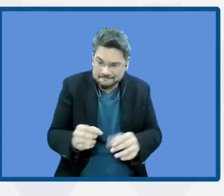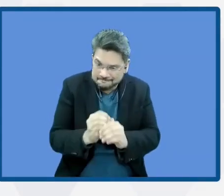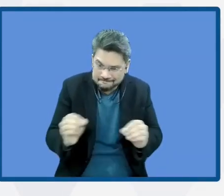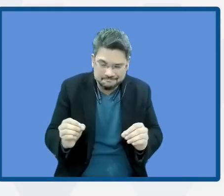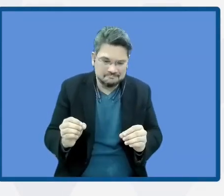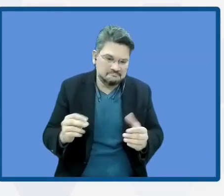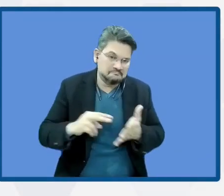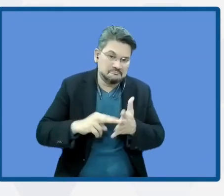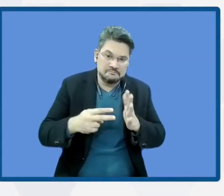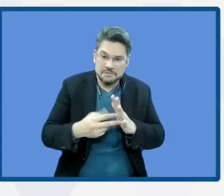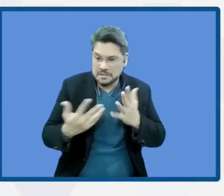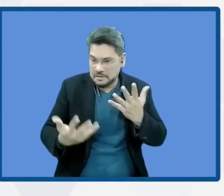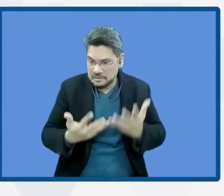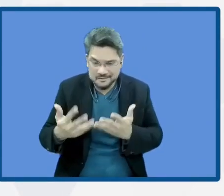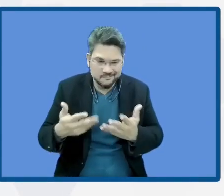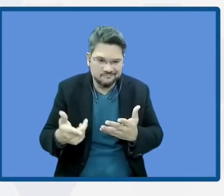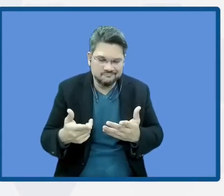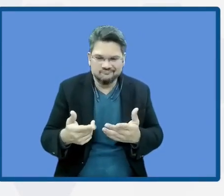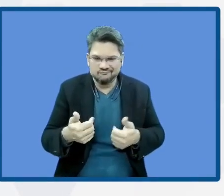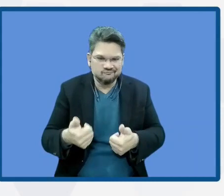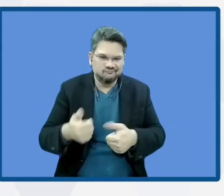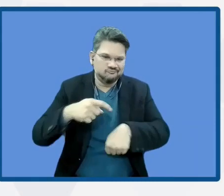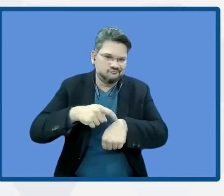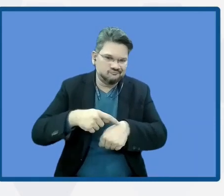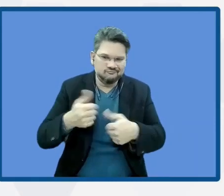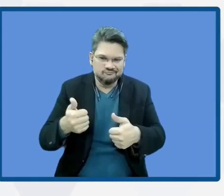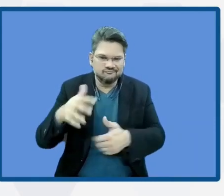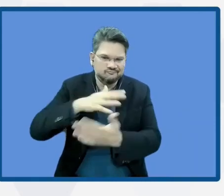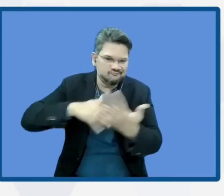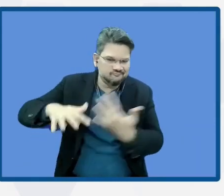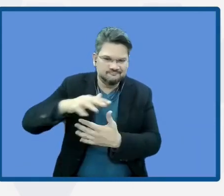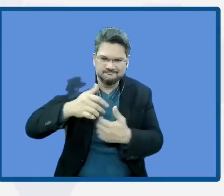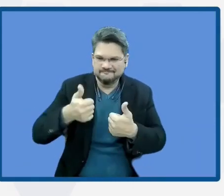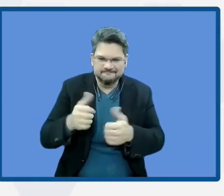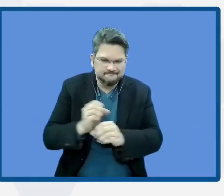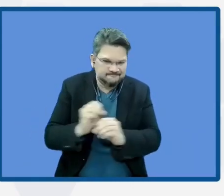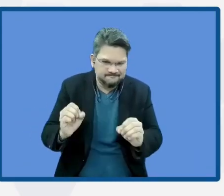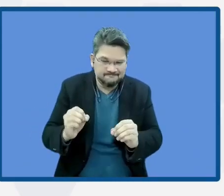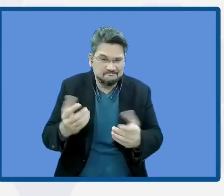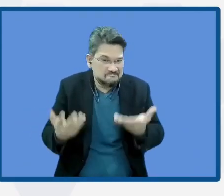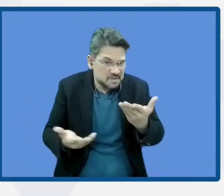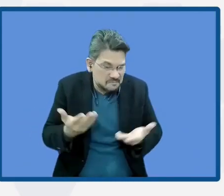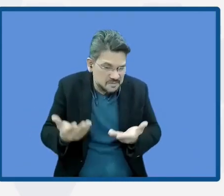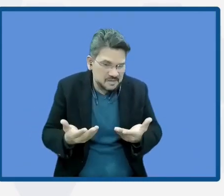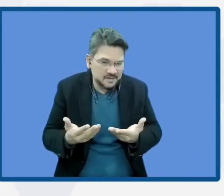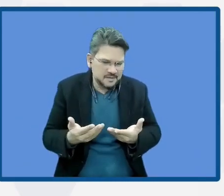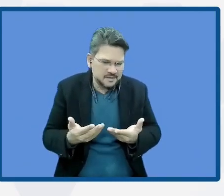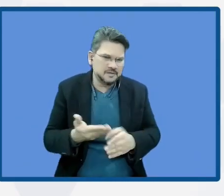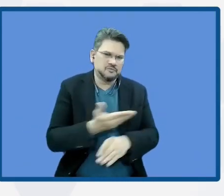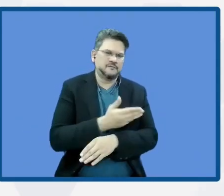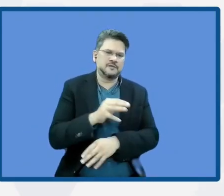them. I think it is important that Macarena has mentioned in terms of trying to